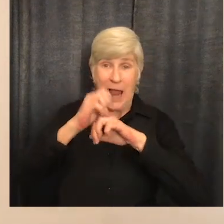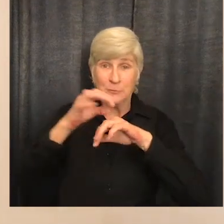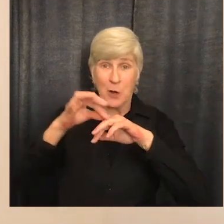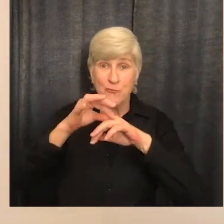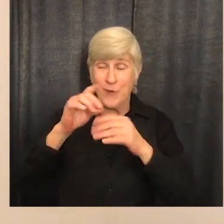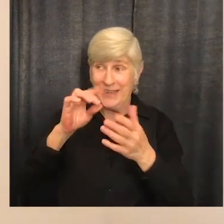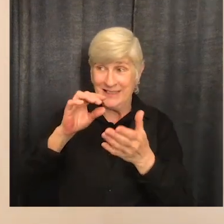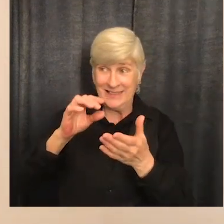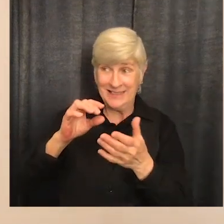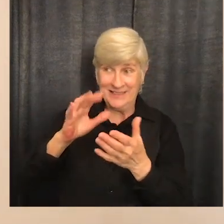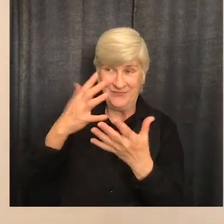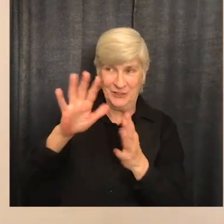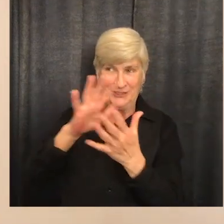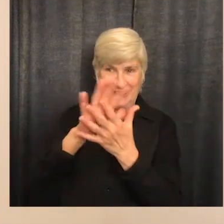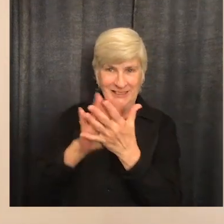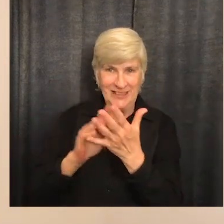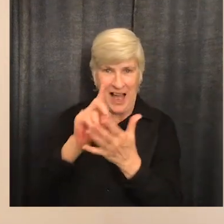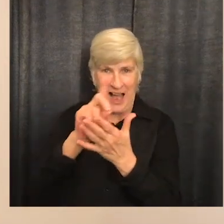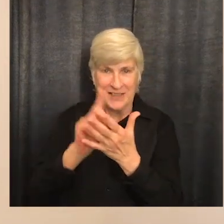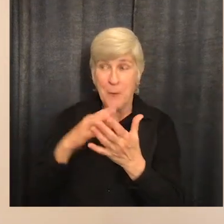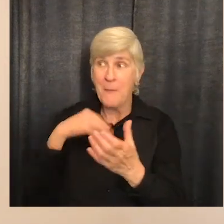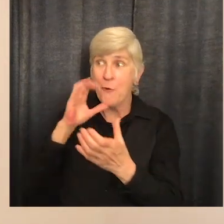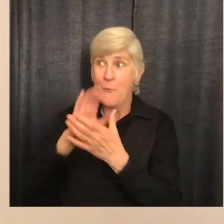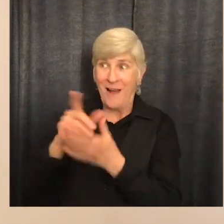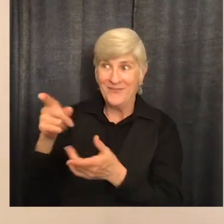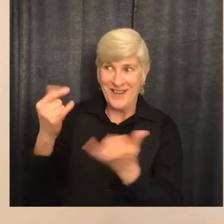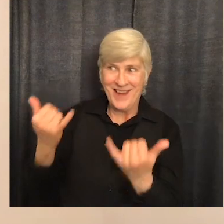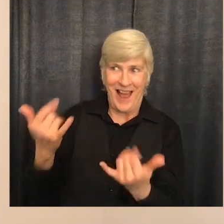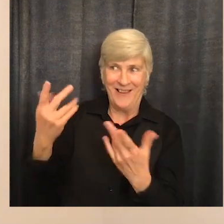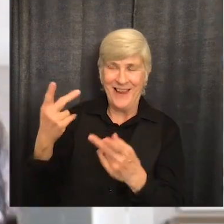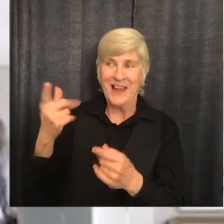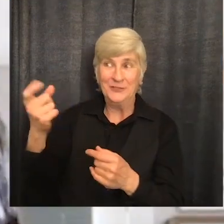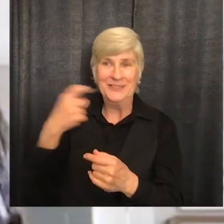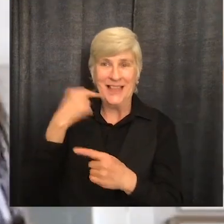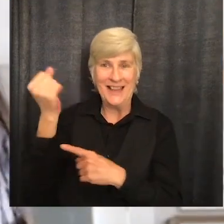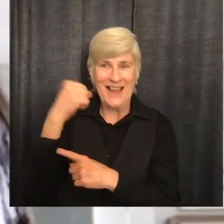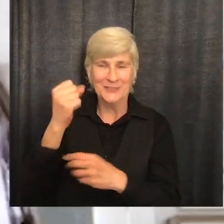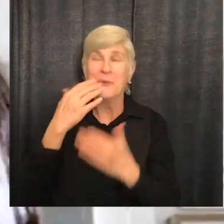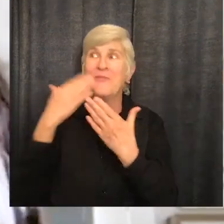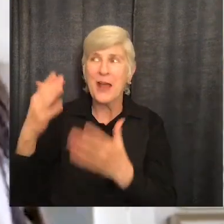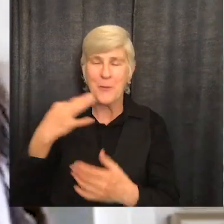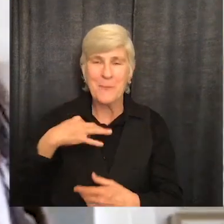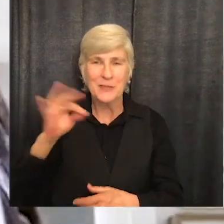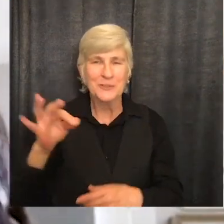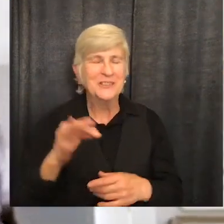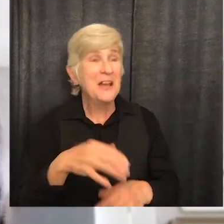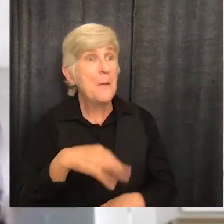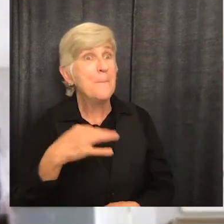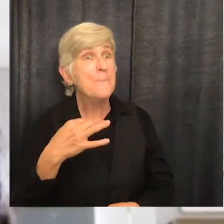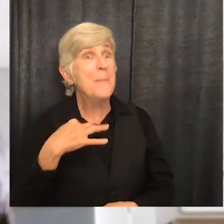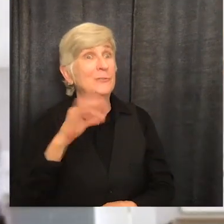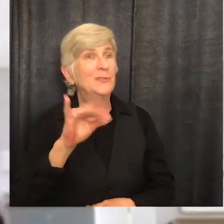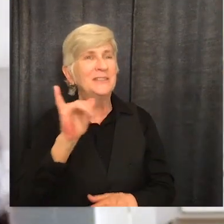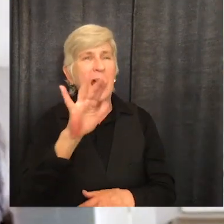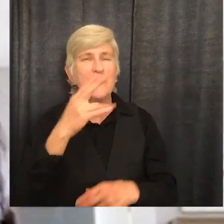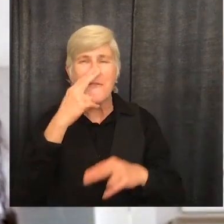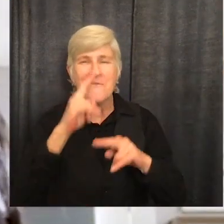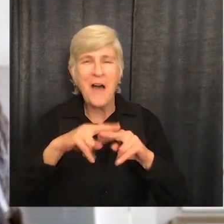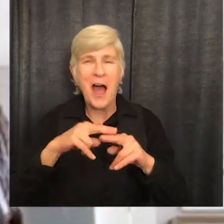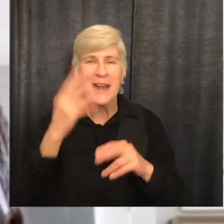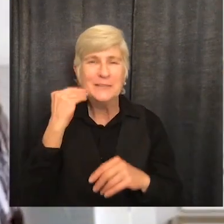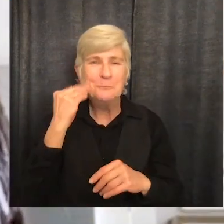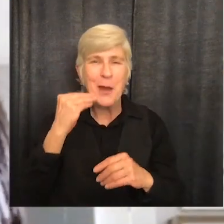to my now wife and she did say yes. So thank you, Pinterest. Pinterest is like your fun experience pal